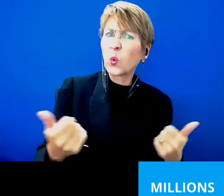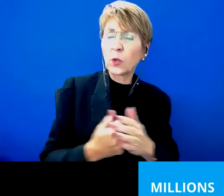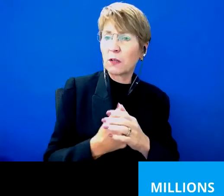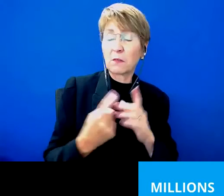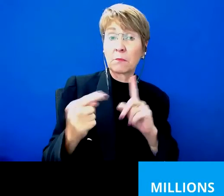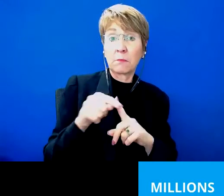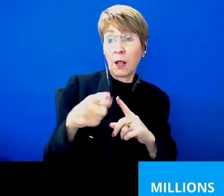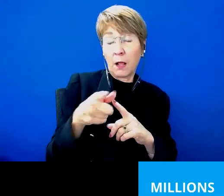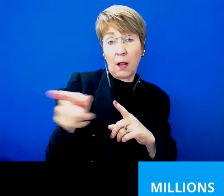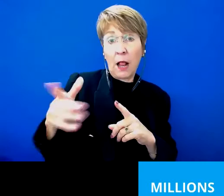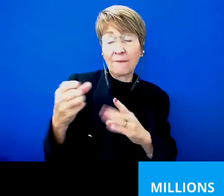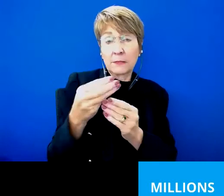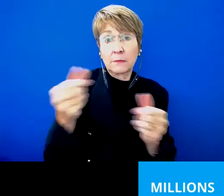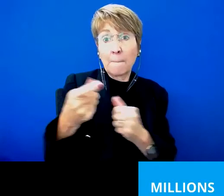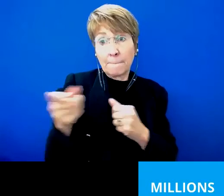disabilities.